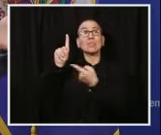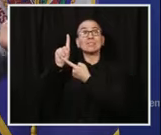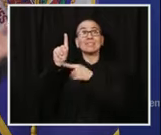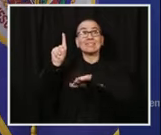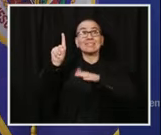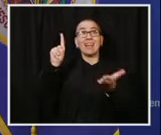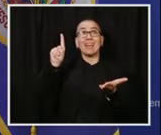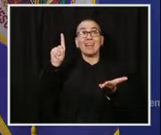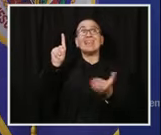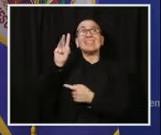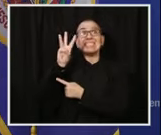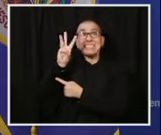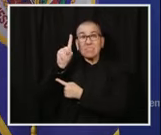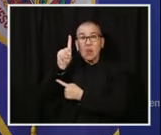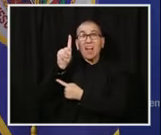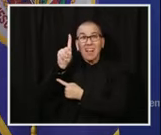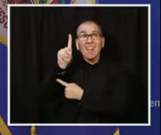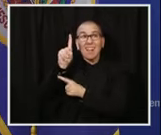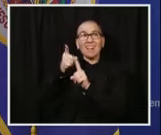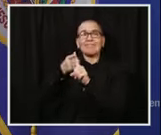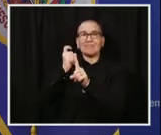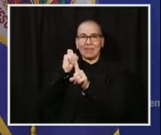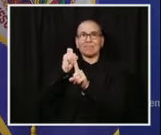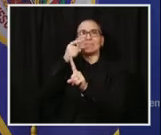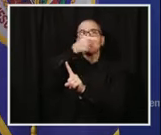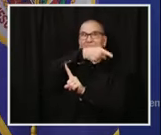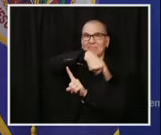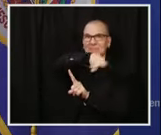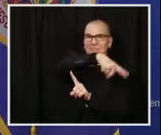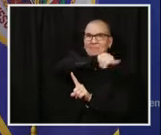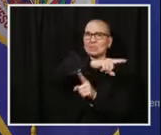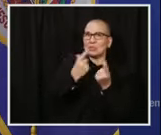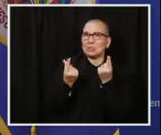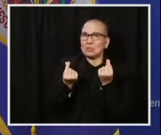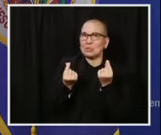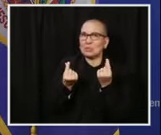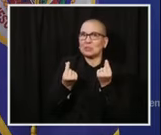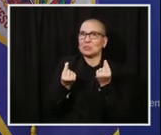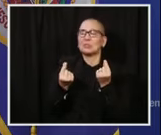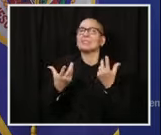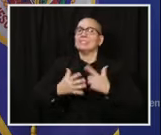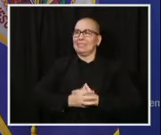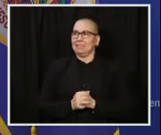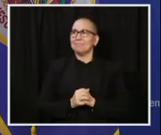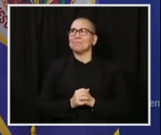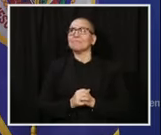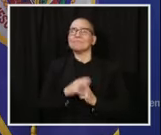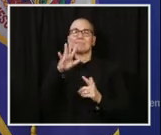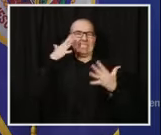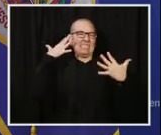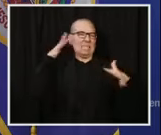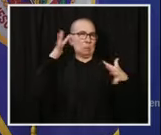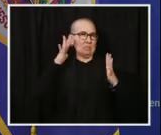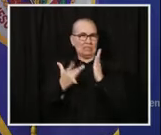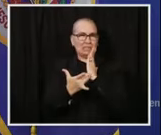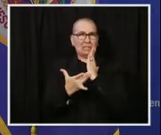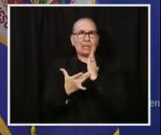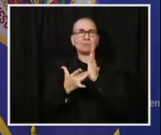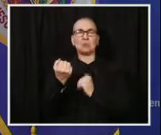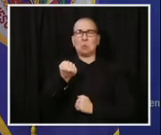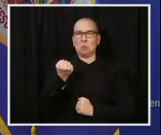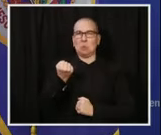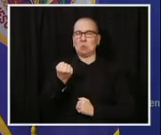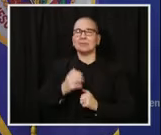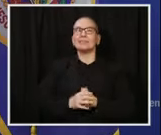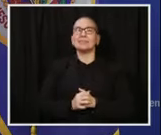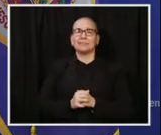ones. Those are 61 people with a lifetime of stories and contributions. Long-term care is home. These are homes. These are places where people